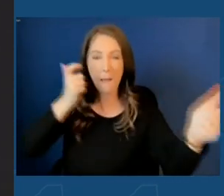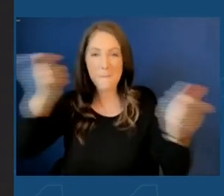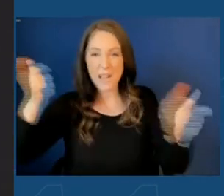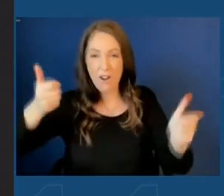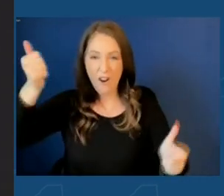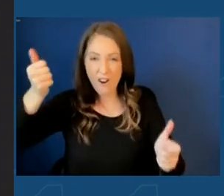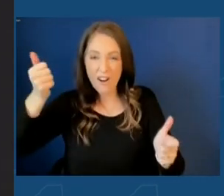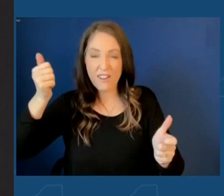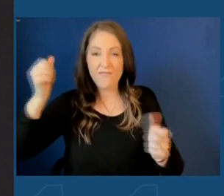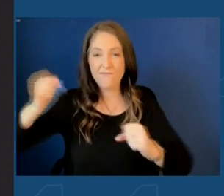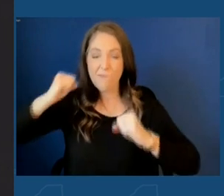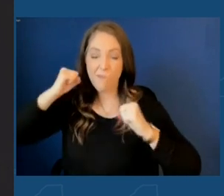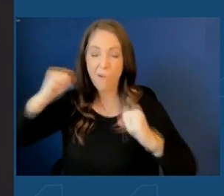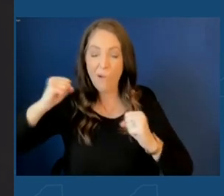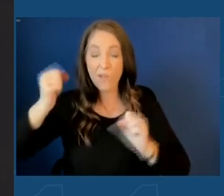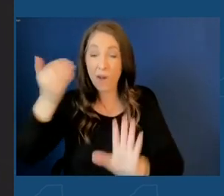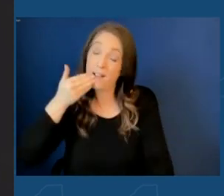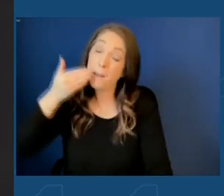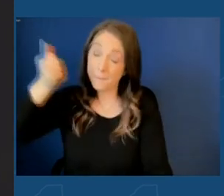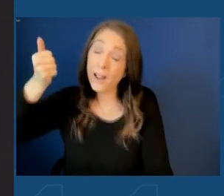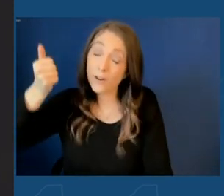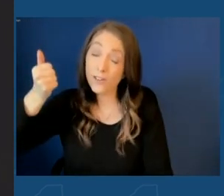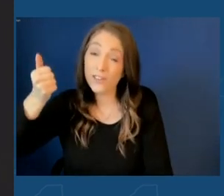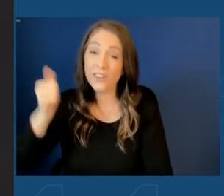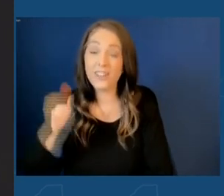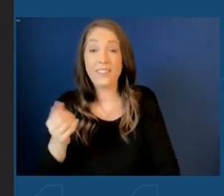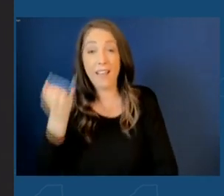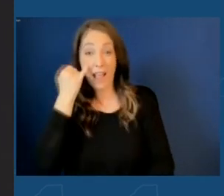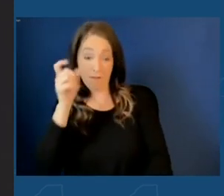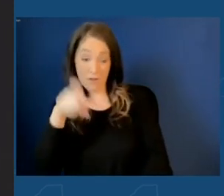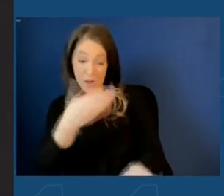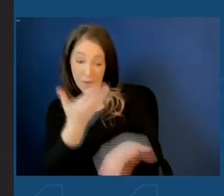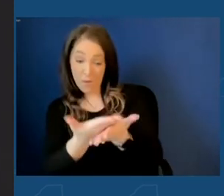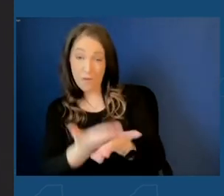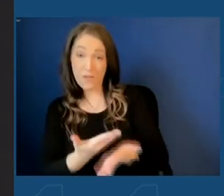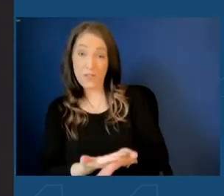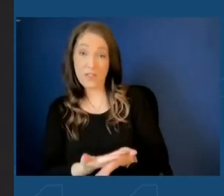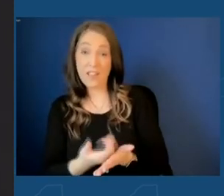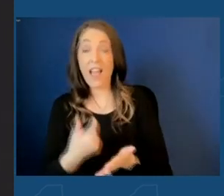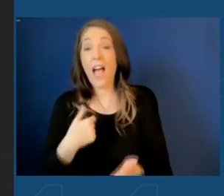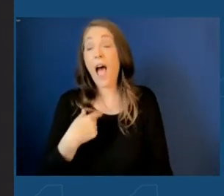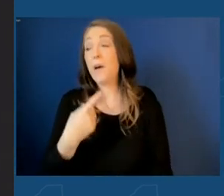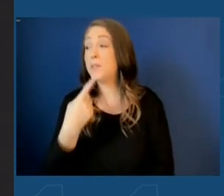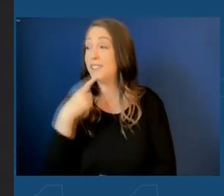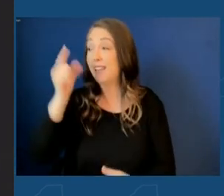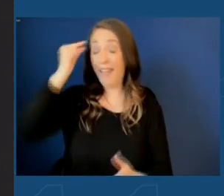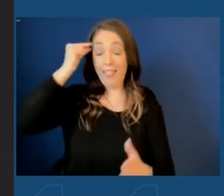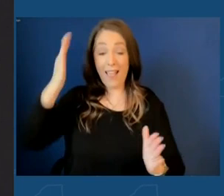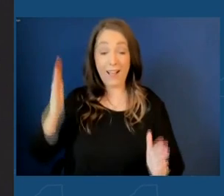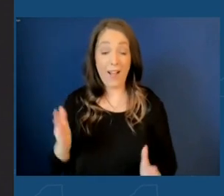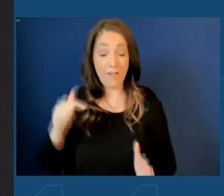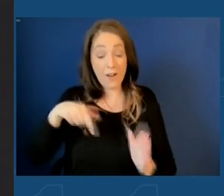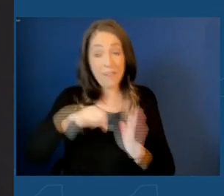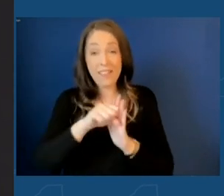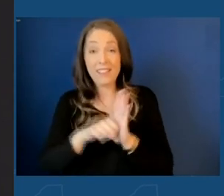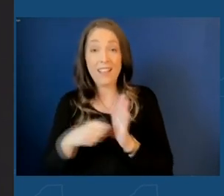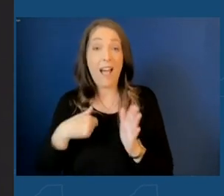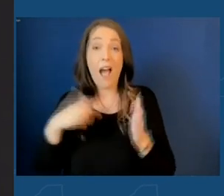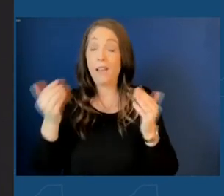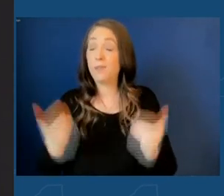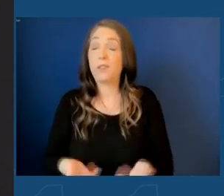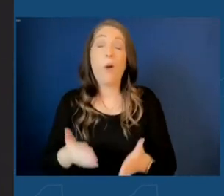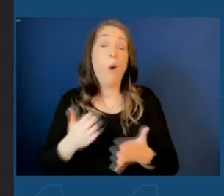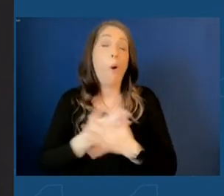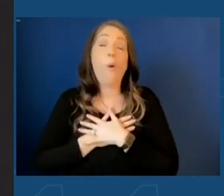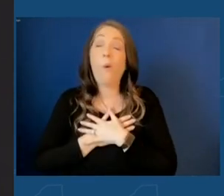bolder, and ultimately better. And if you need proof, I'll just say, as the governor of this great state, I am overjoyed.